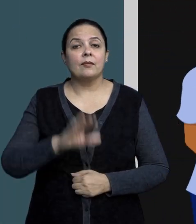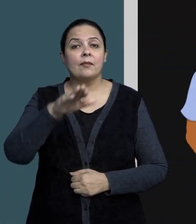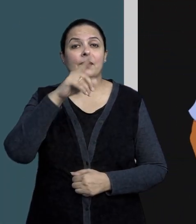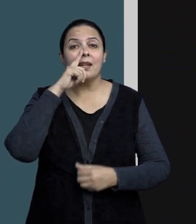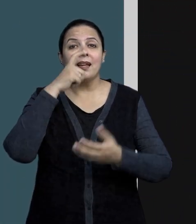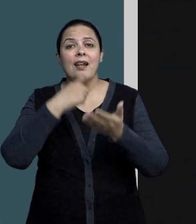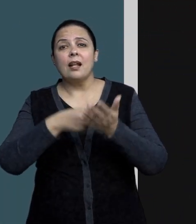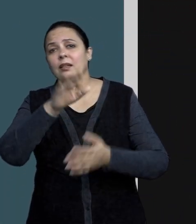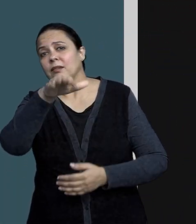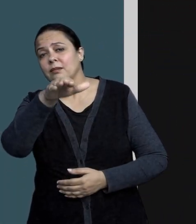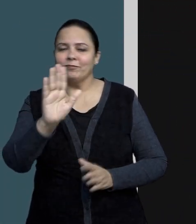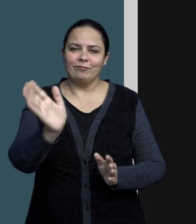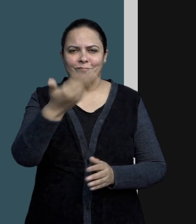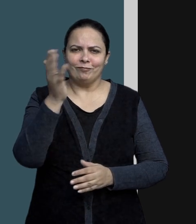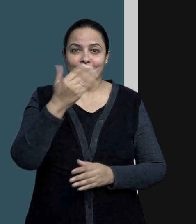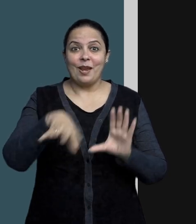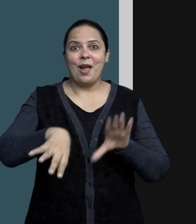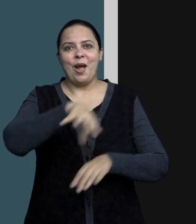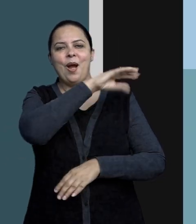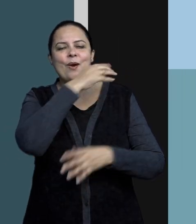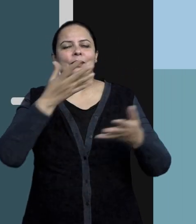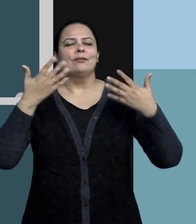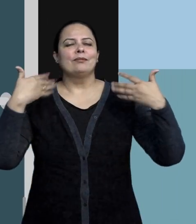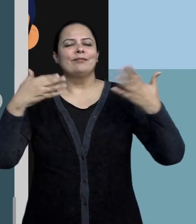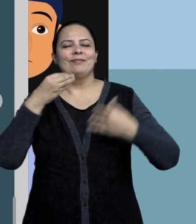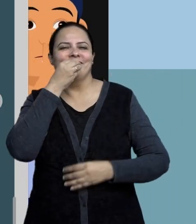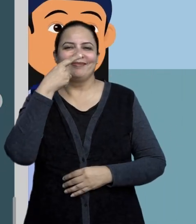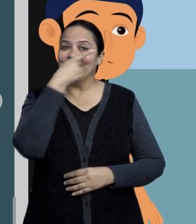Rani, come let's have lunch.